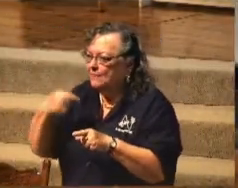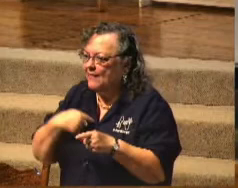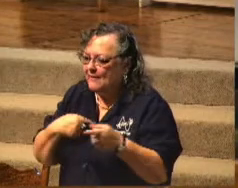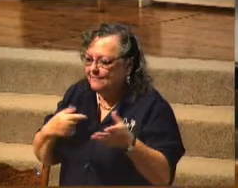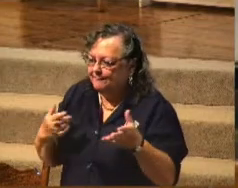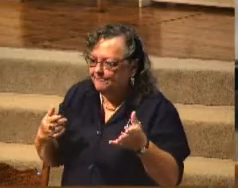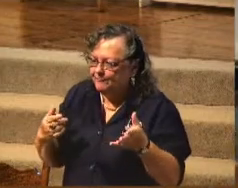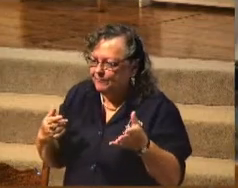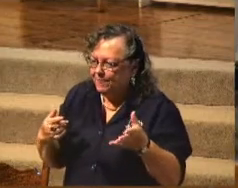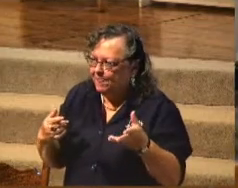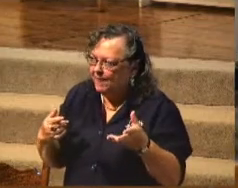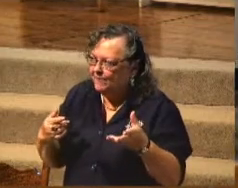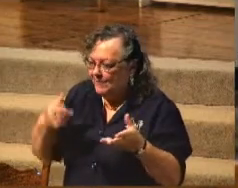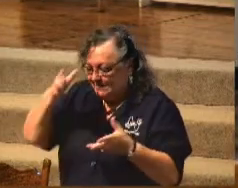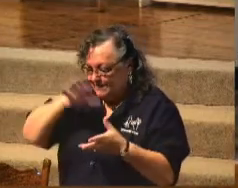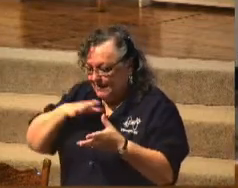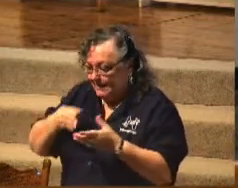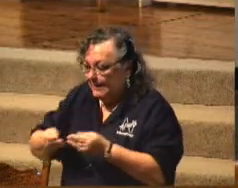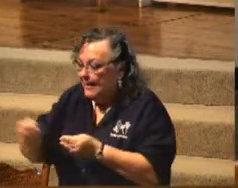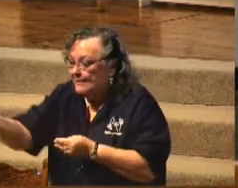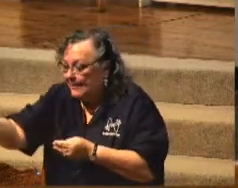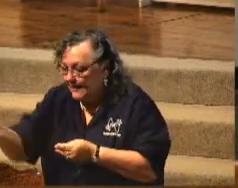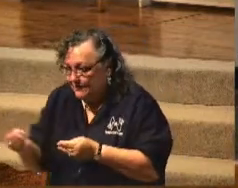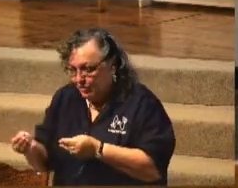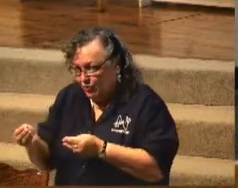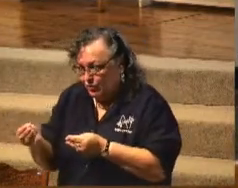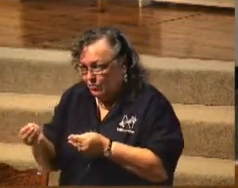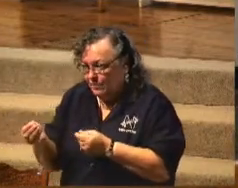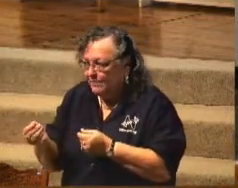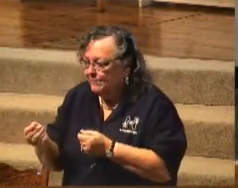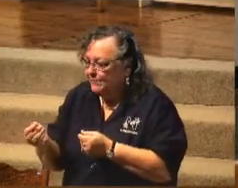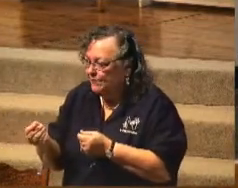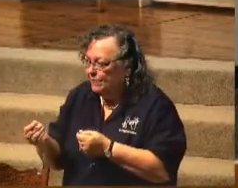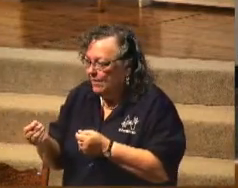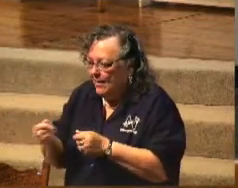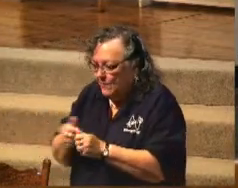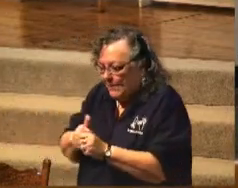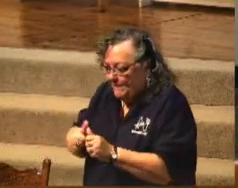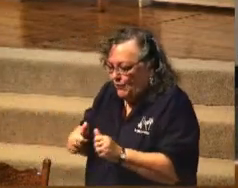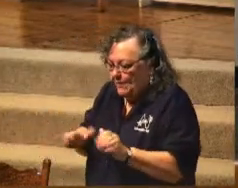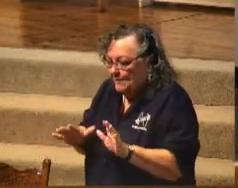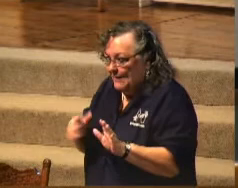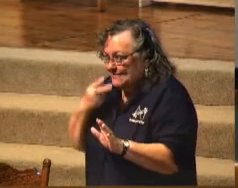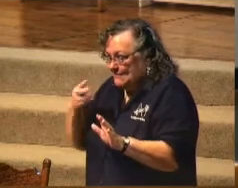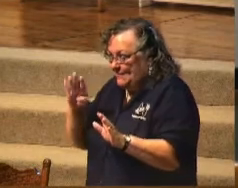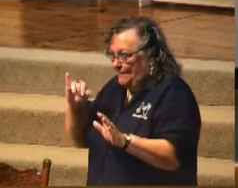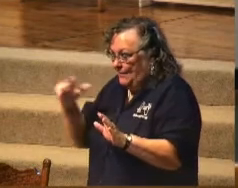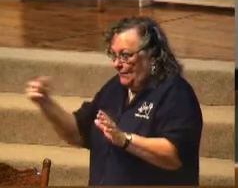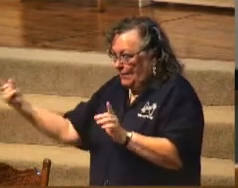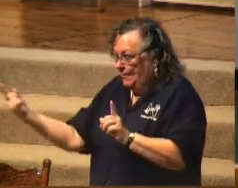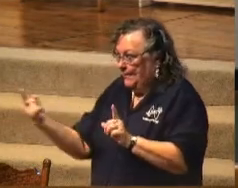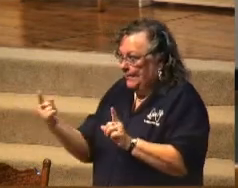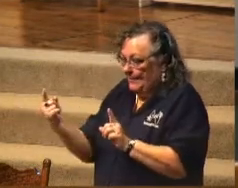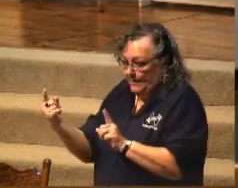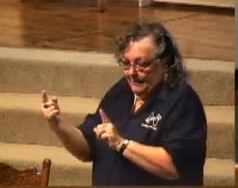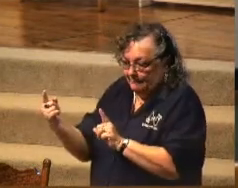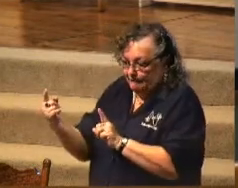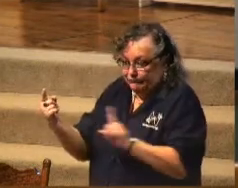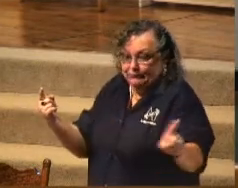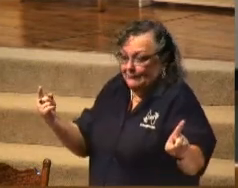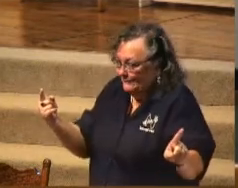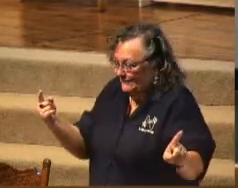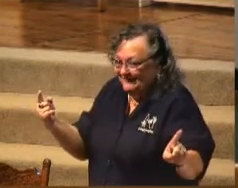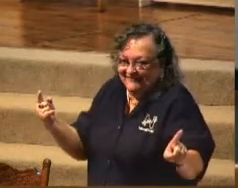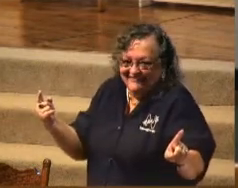that he was handing them out to, he would avoid him. He'd see Bill coming, and he would go a different way and